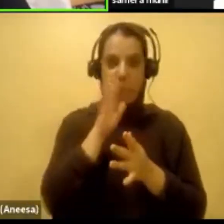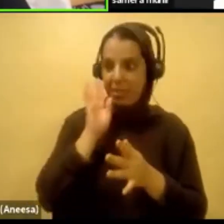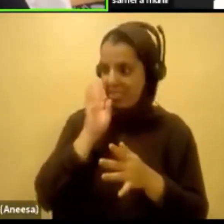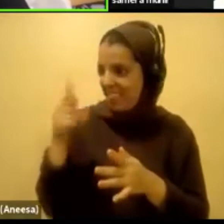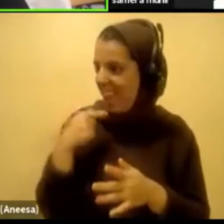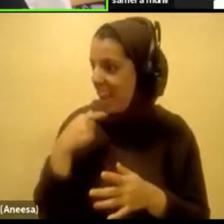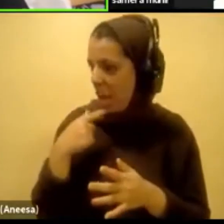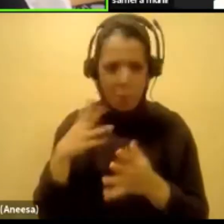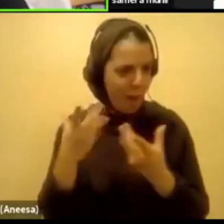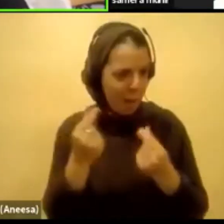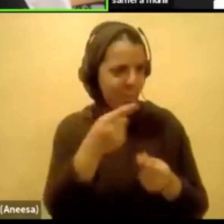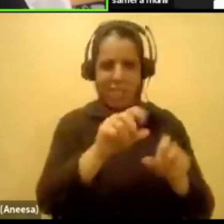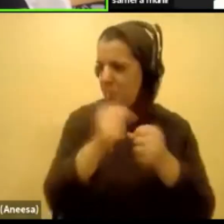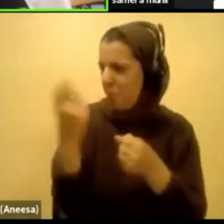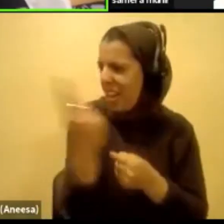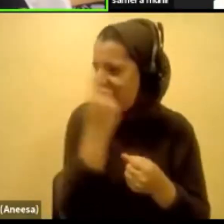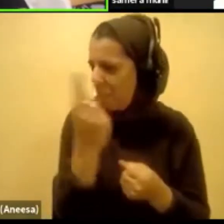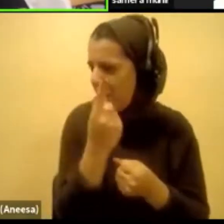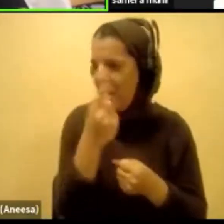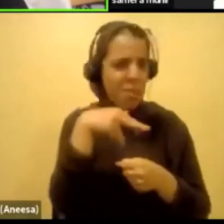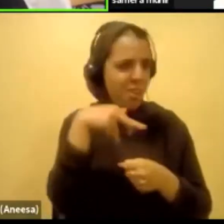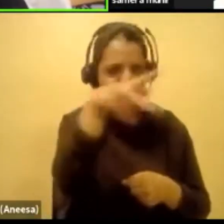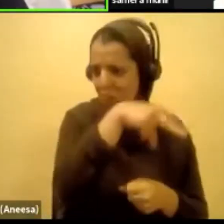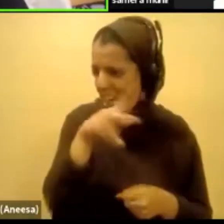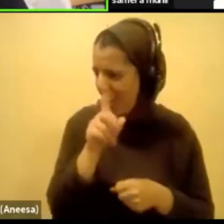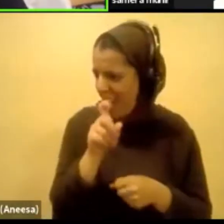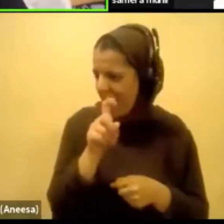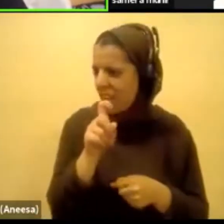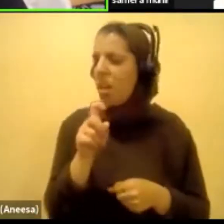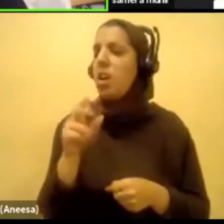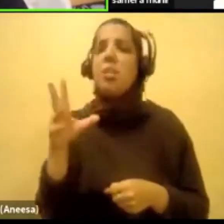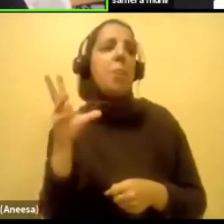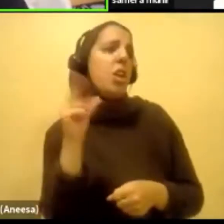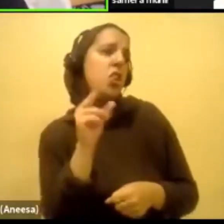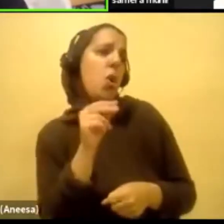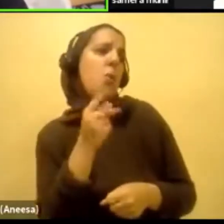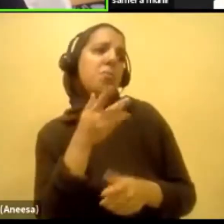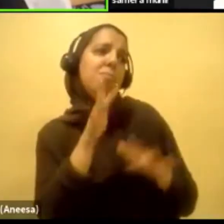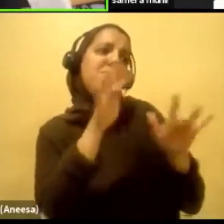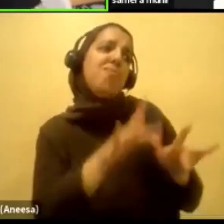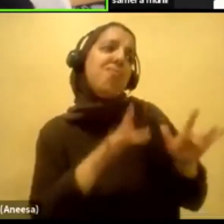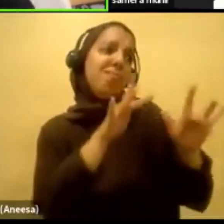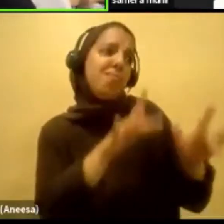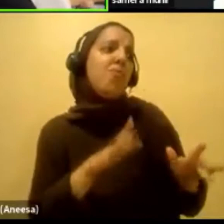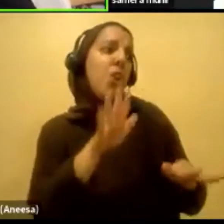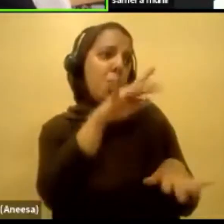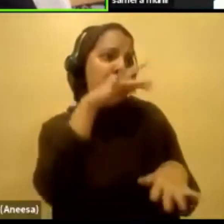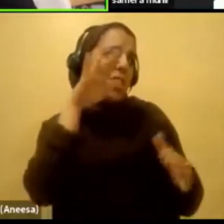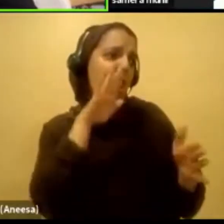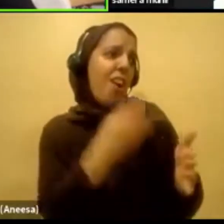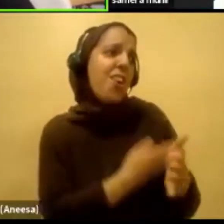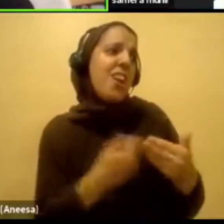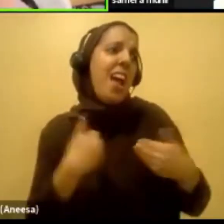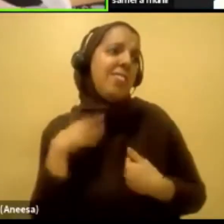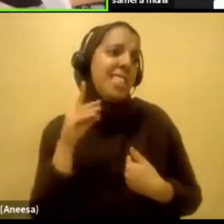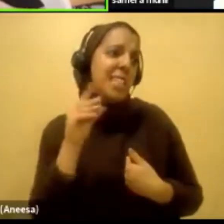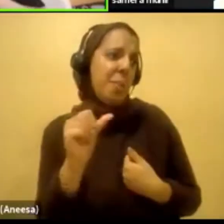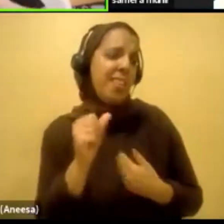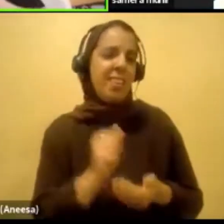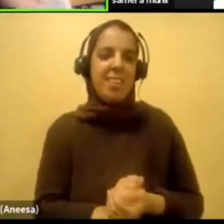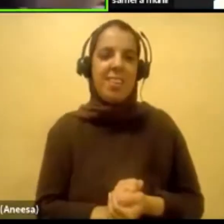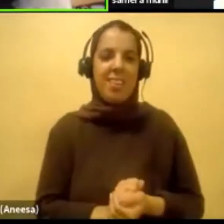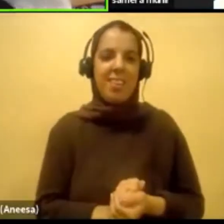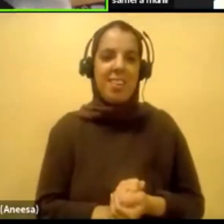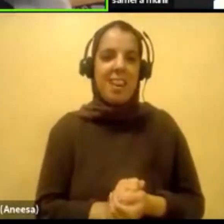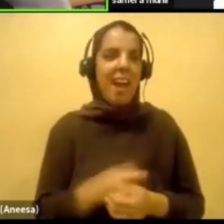have to pay? Like, were the kids running around outside? Like, what happened? And they'd like, no, just you poor thing. Like, what are you talking about, man? I didn't break the